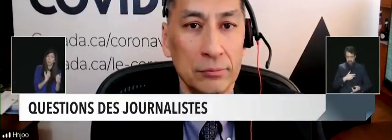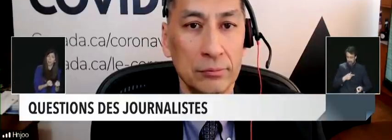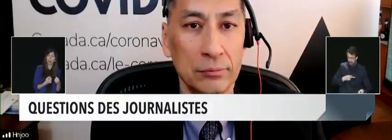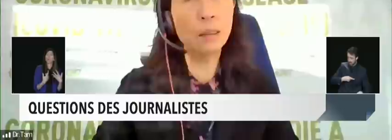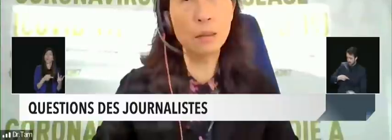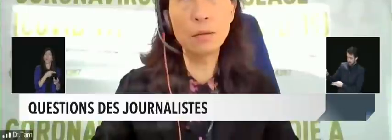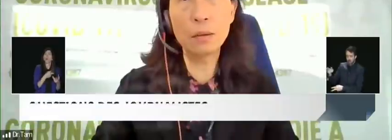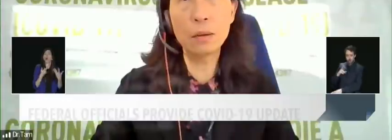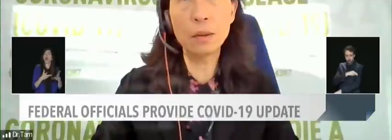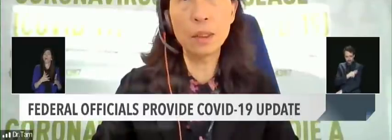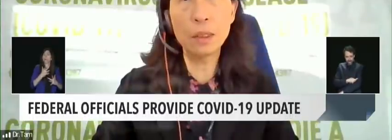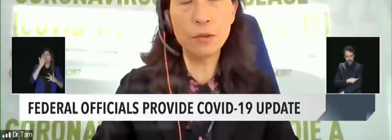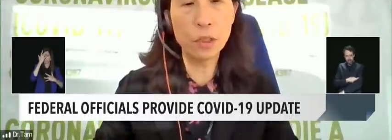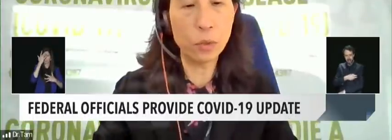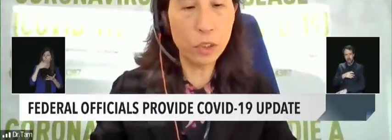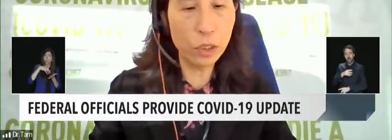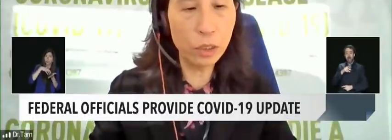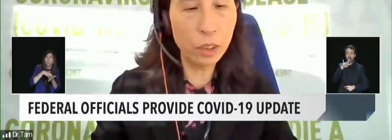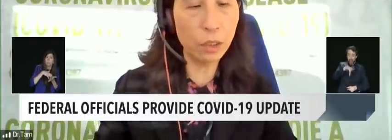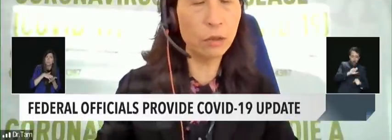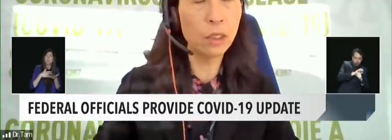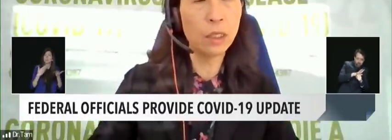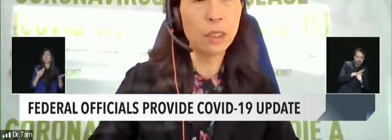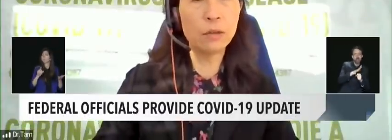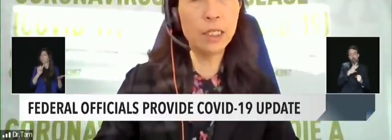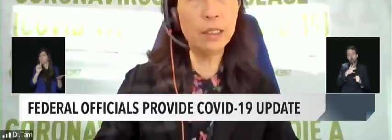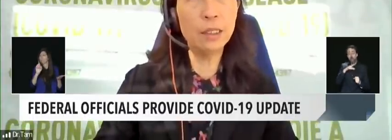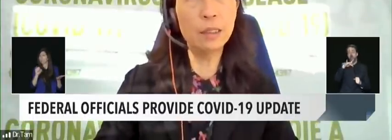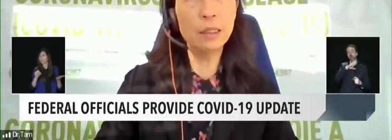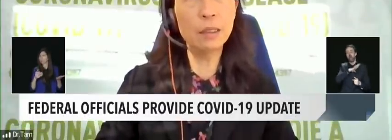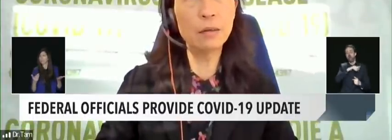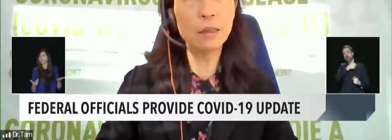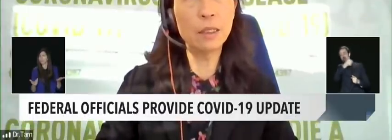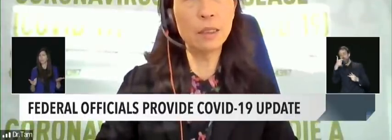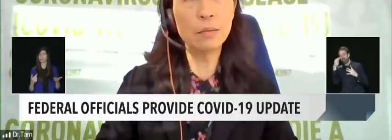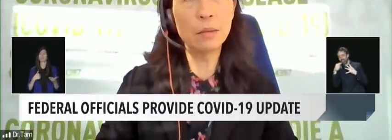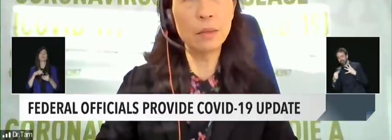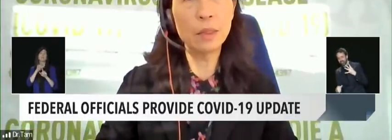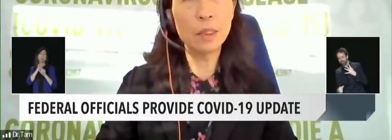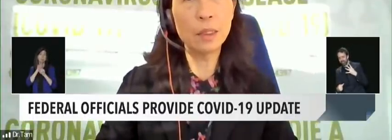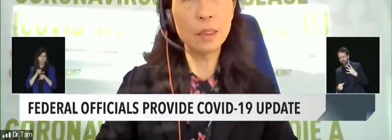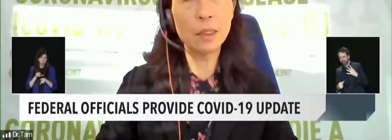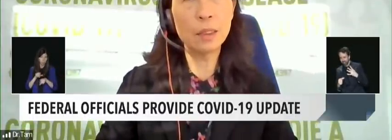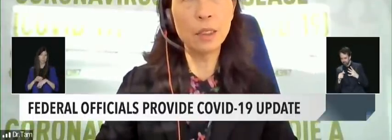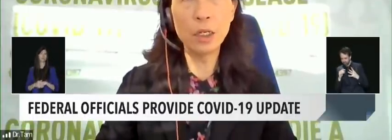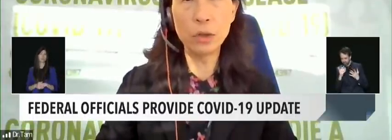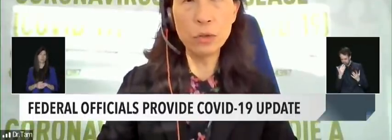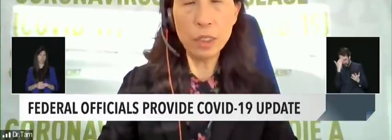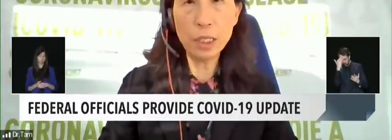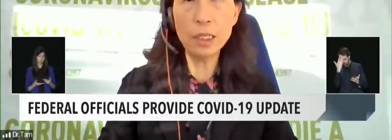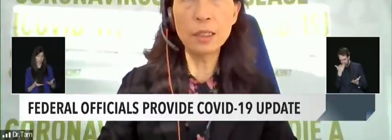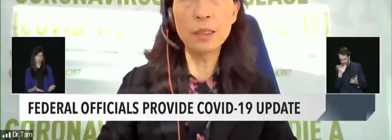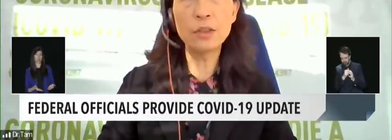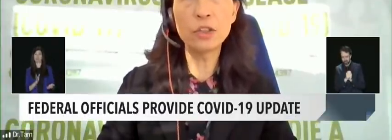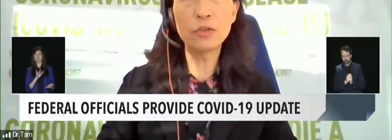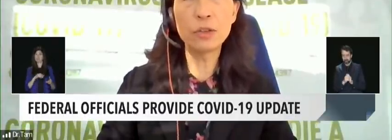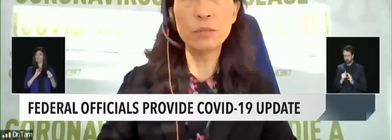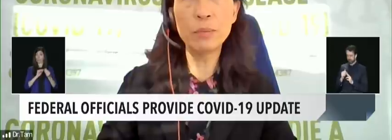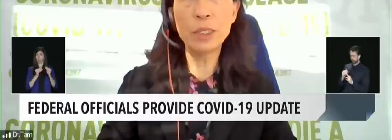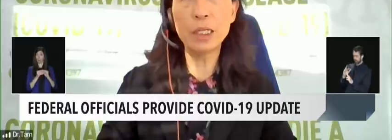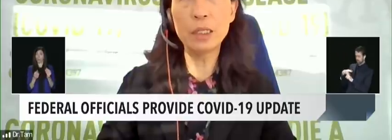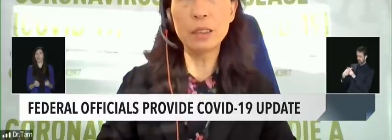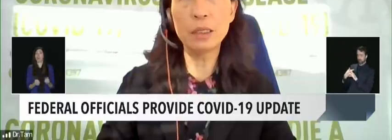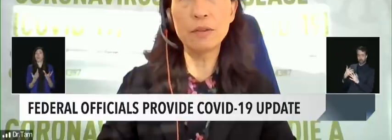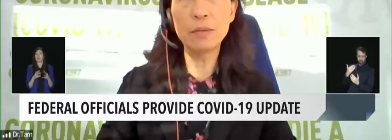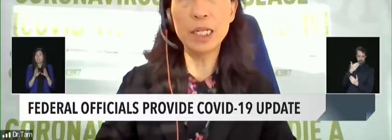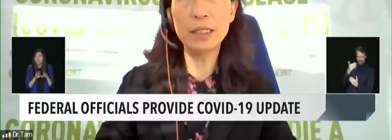Thank you for the question. So, the rates are still low in children,